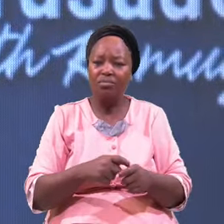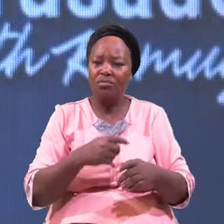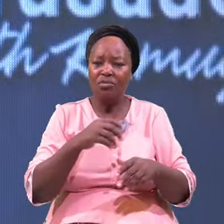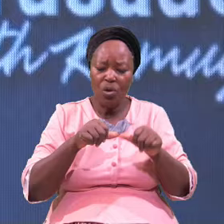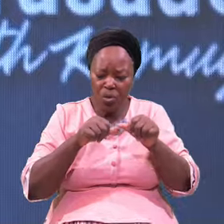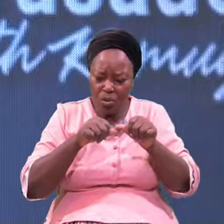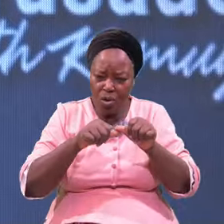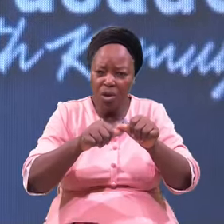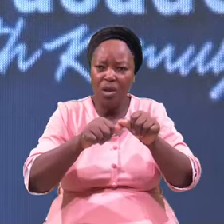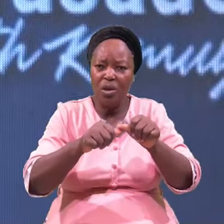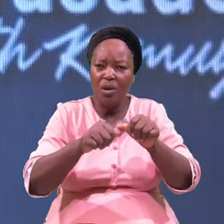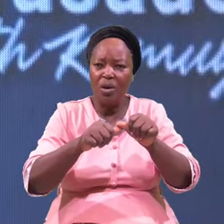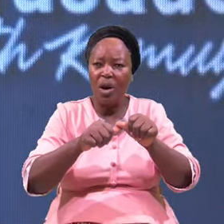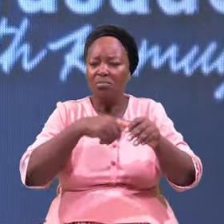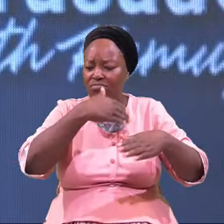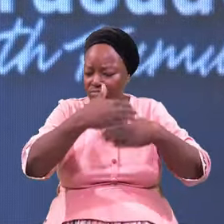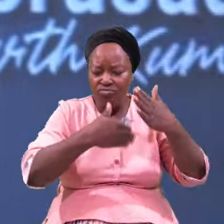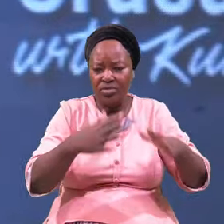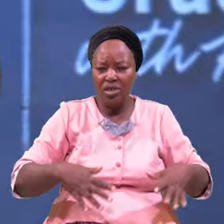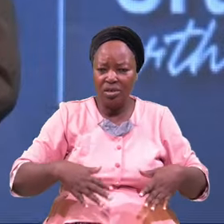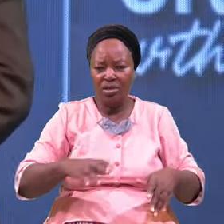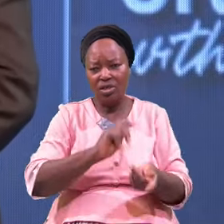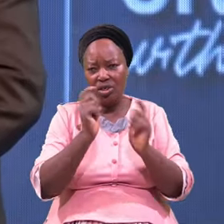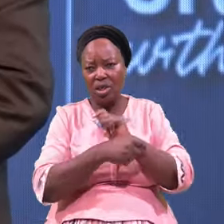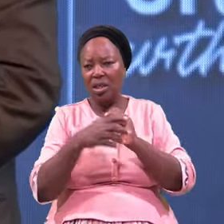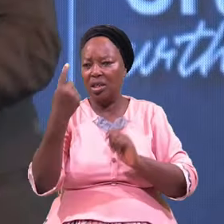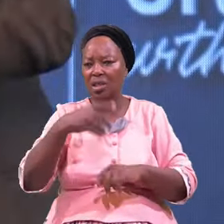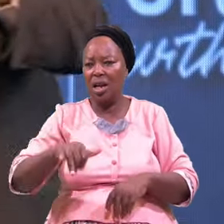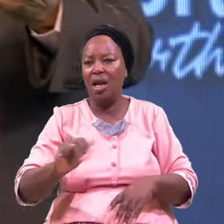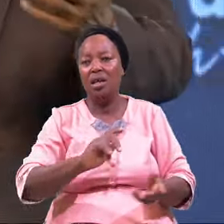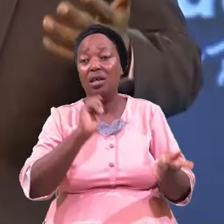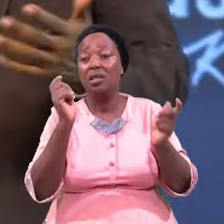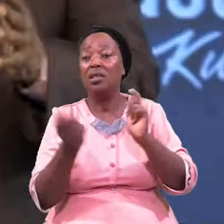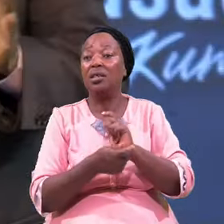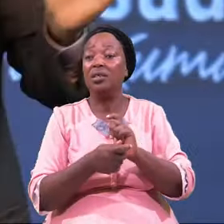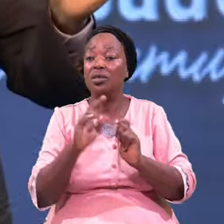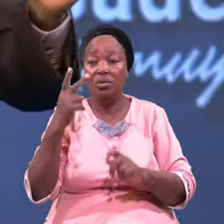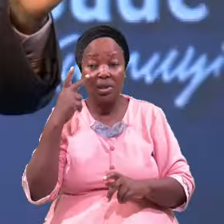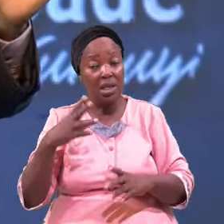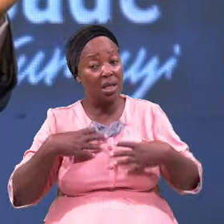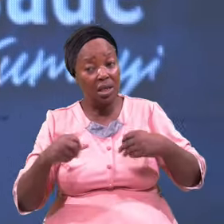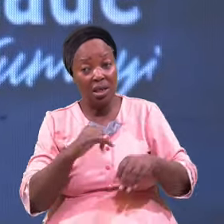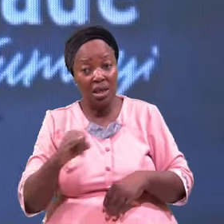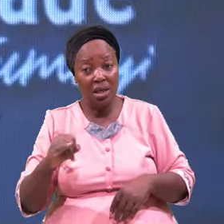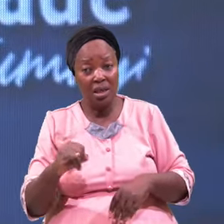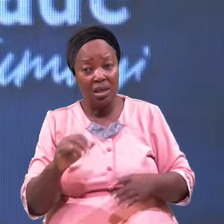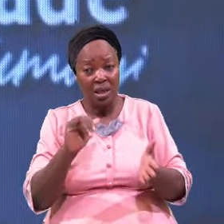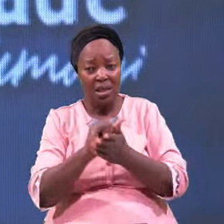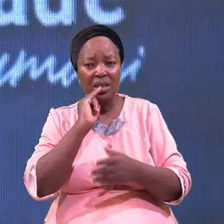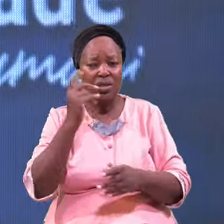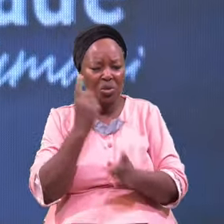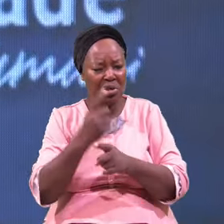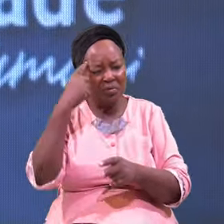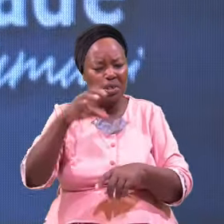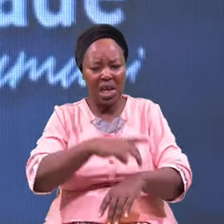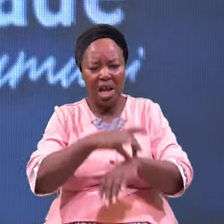Eternal Change You See Healing That For The Earth Here